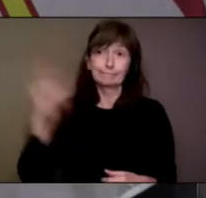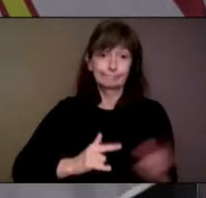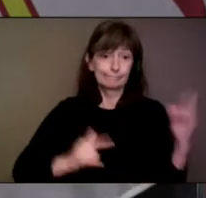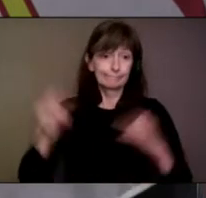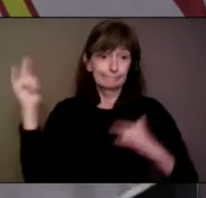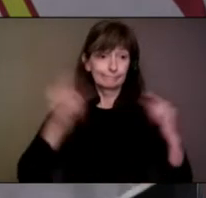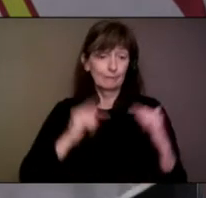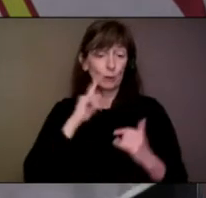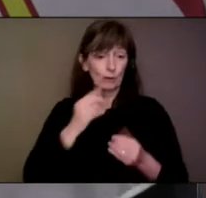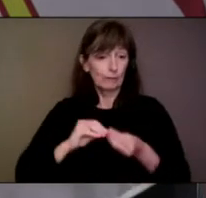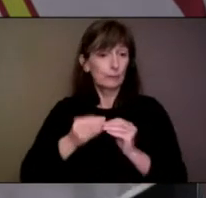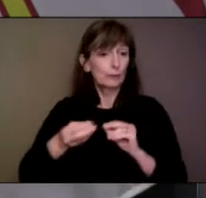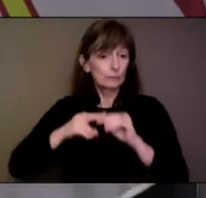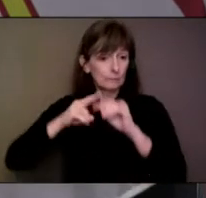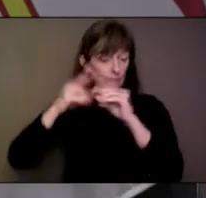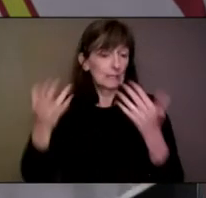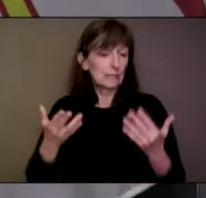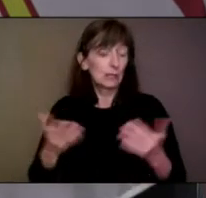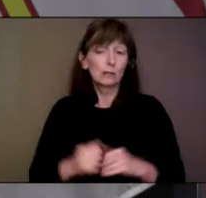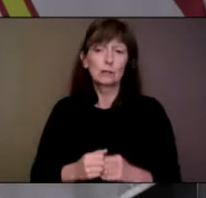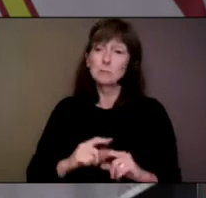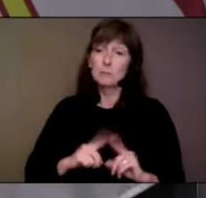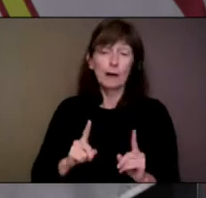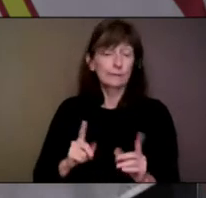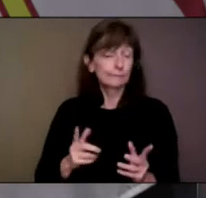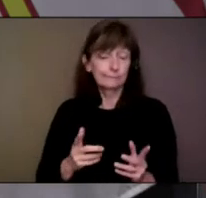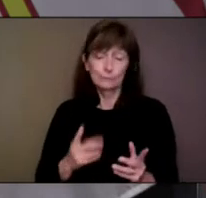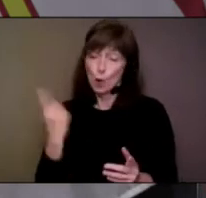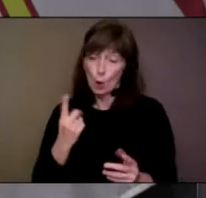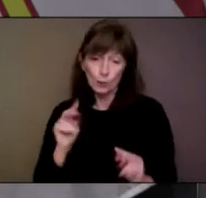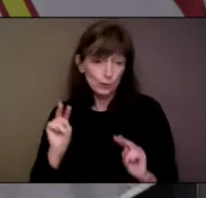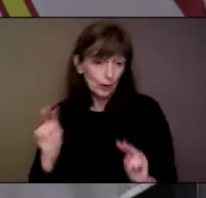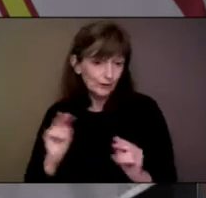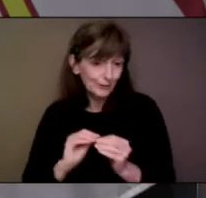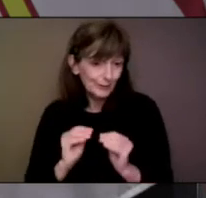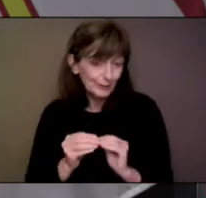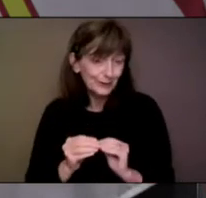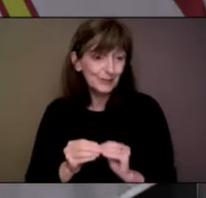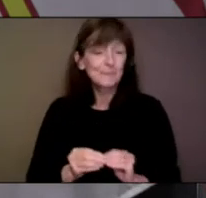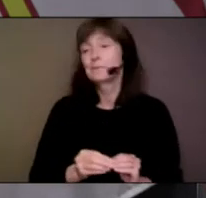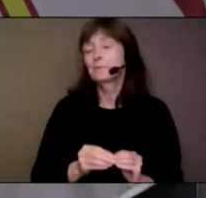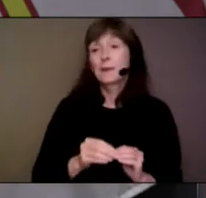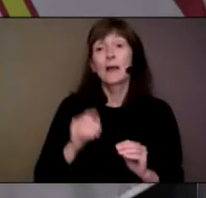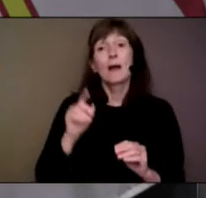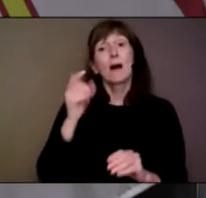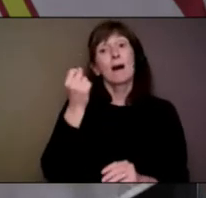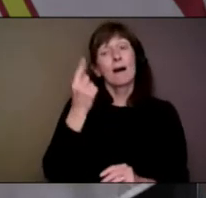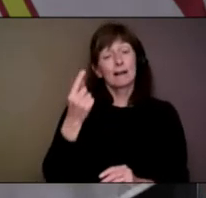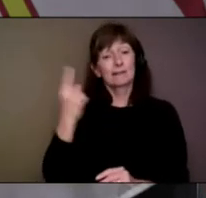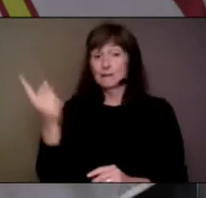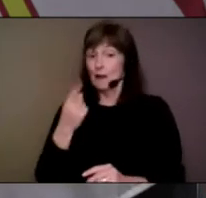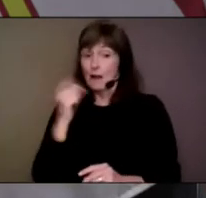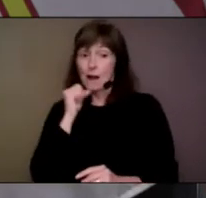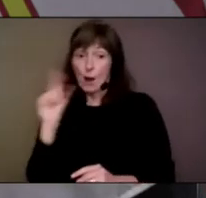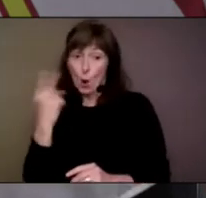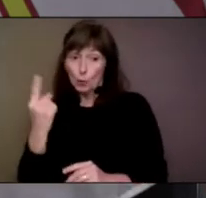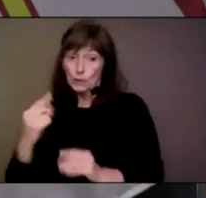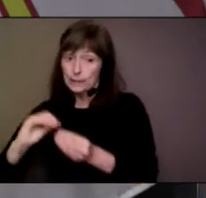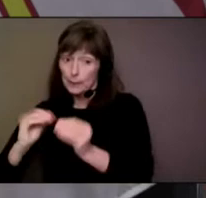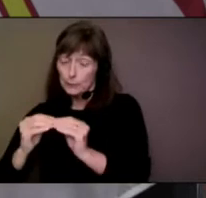keeping an eye on things and seeing where it goes. The other thing we have to look at is not just about cases. It's about severity of cases